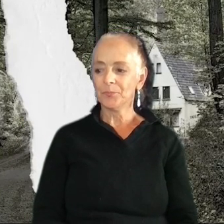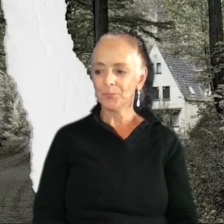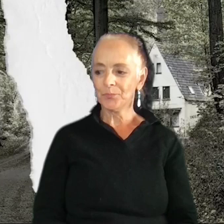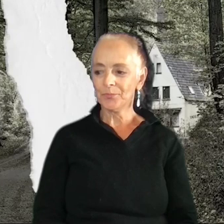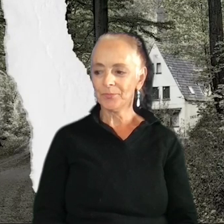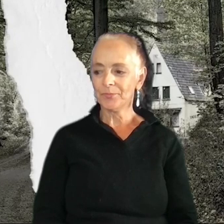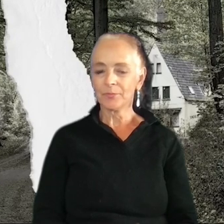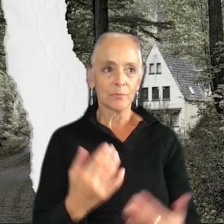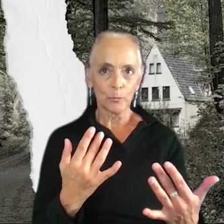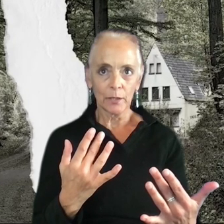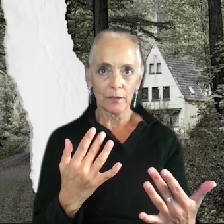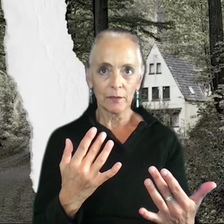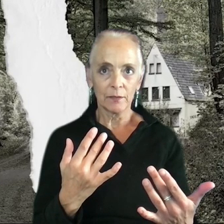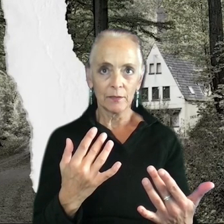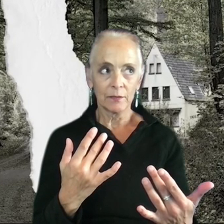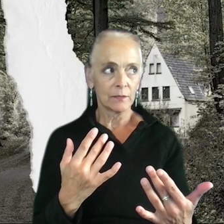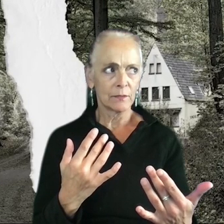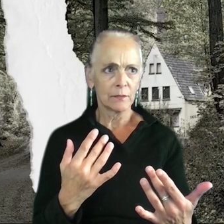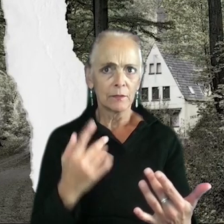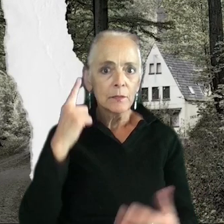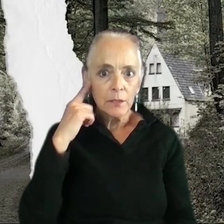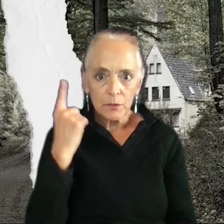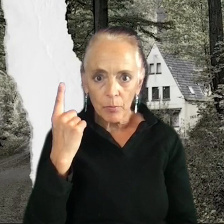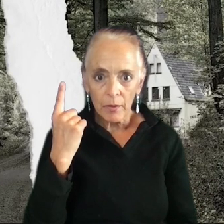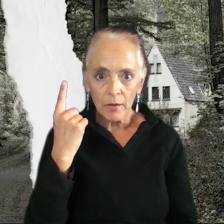Wait. Did y'all hear something?